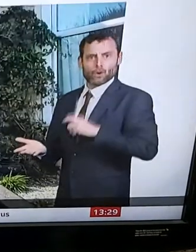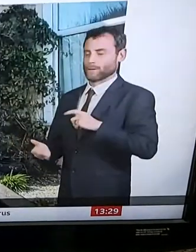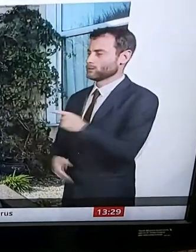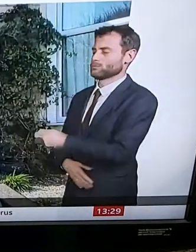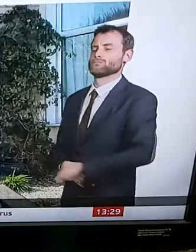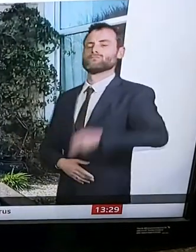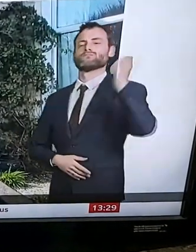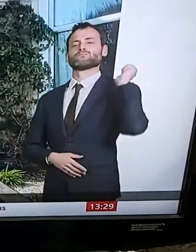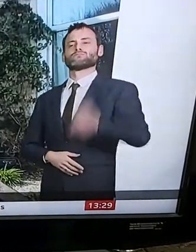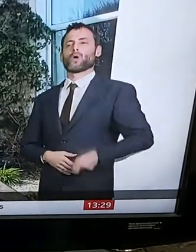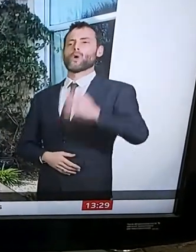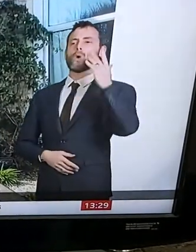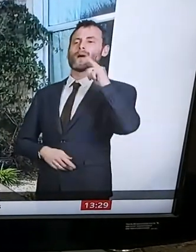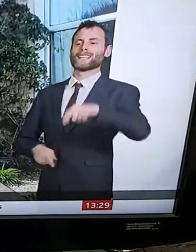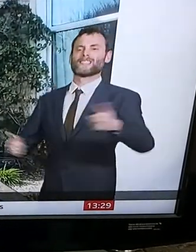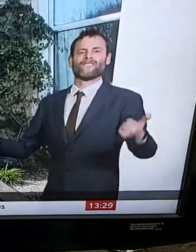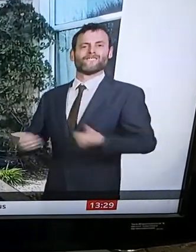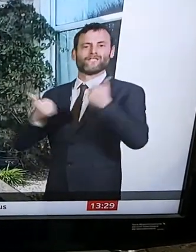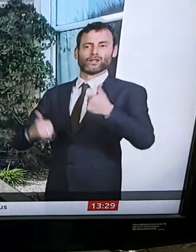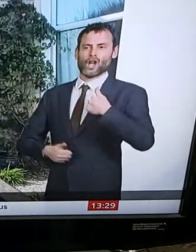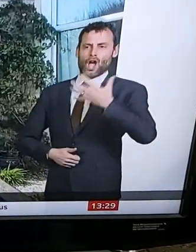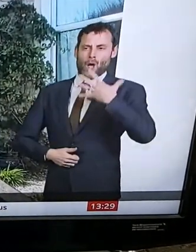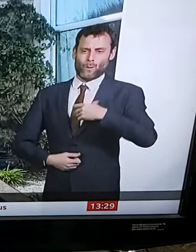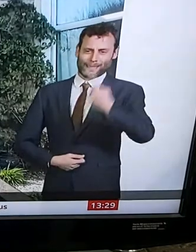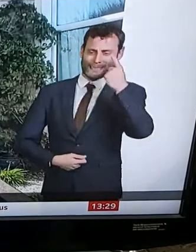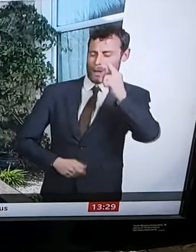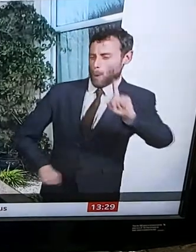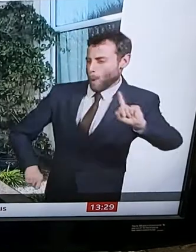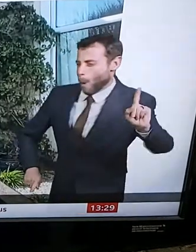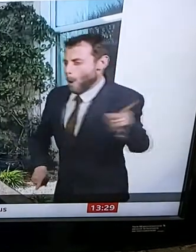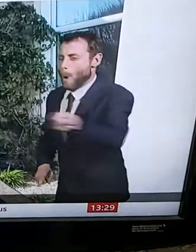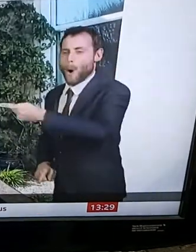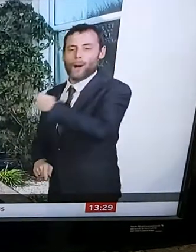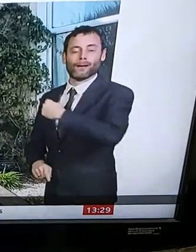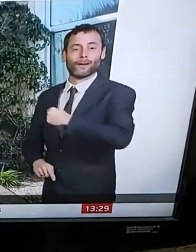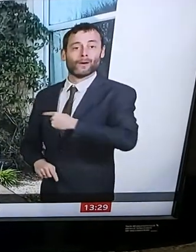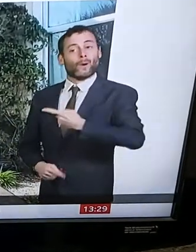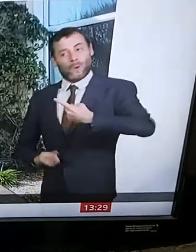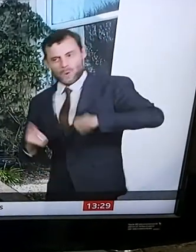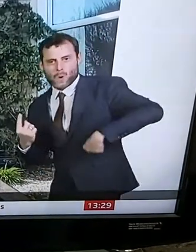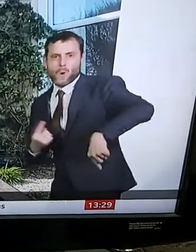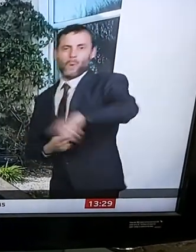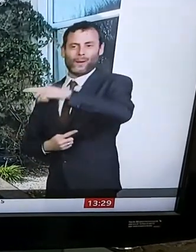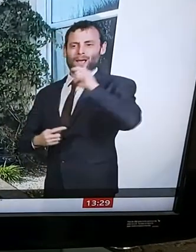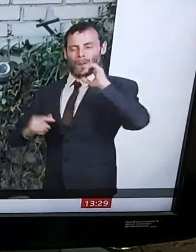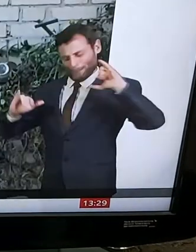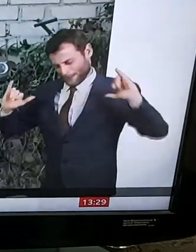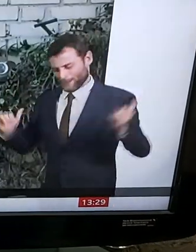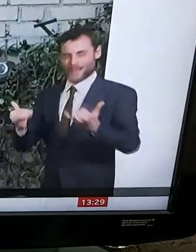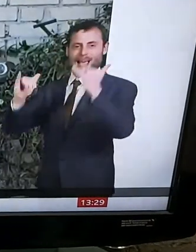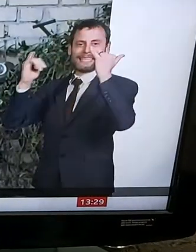I want to see all of you. And then, we will party!